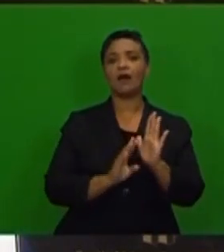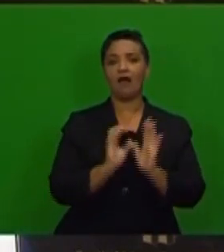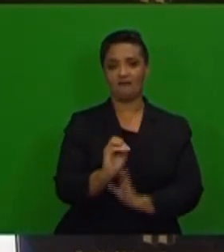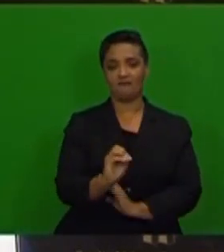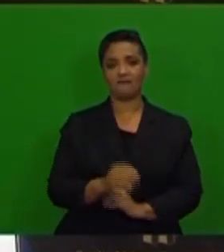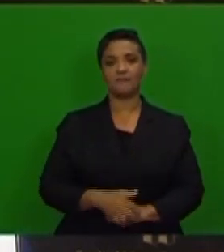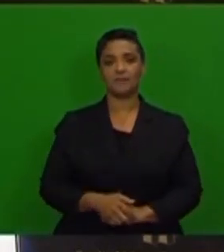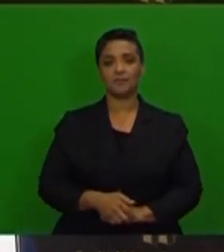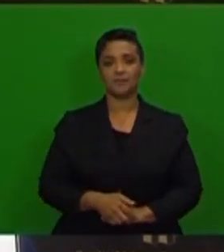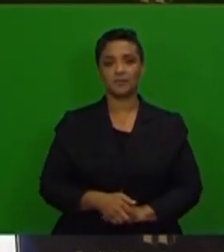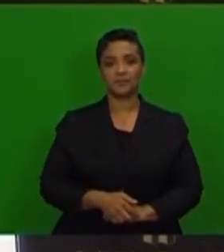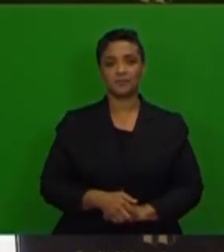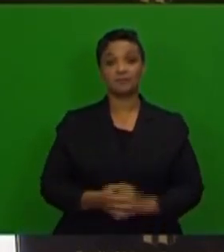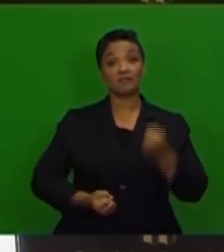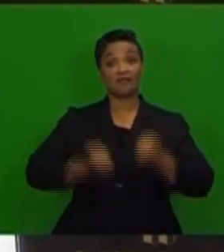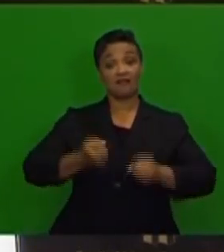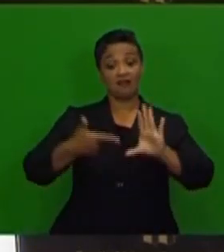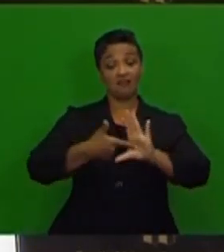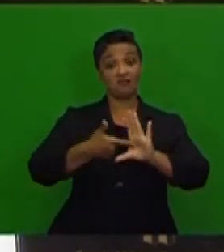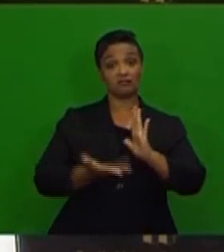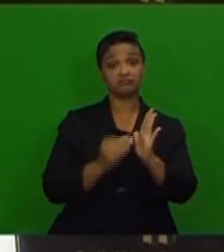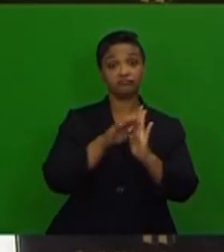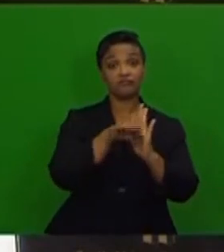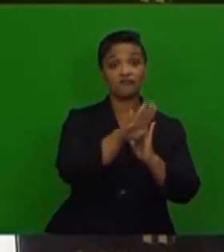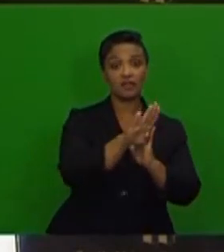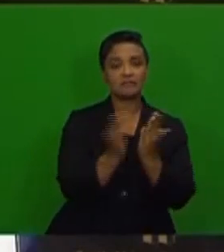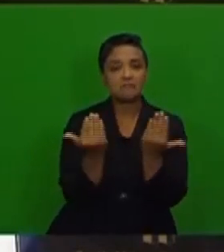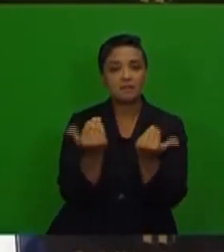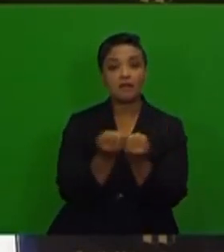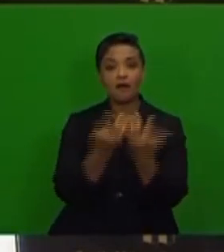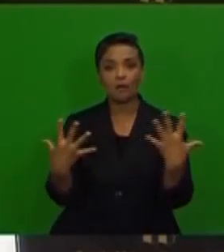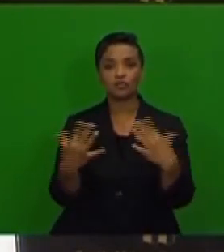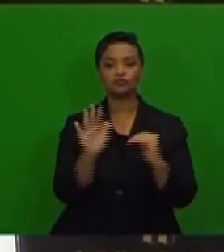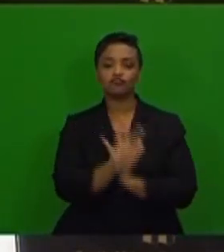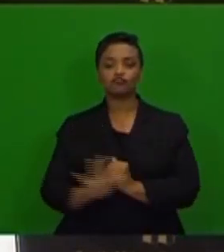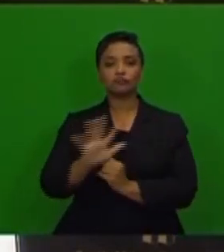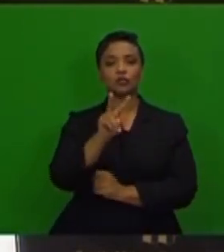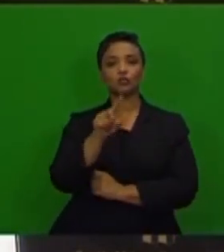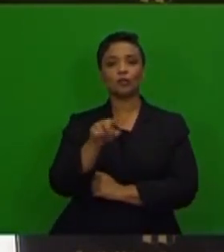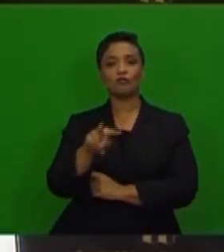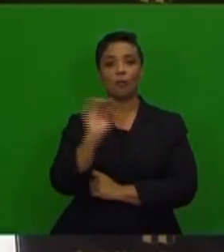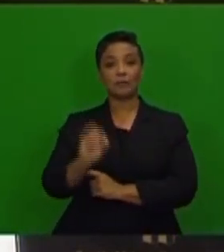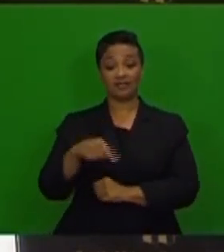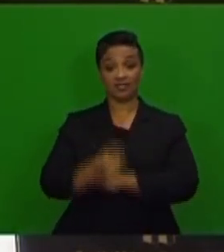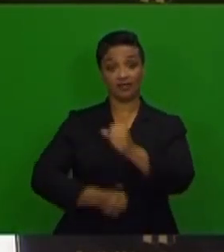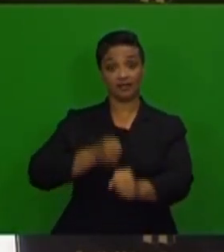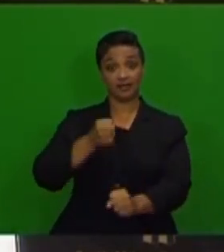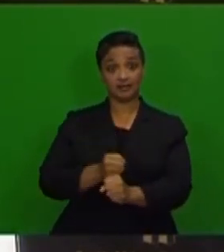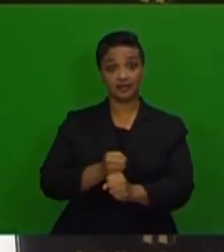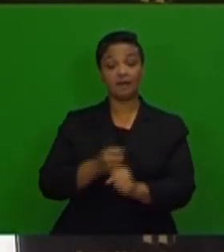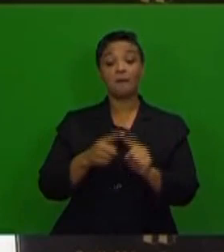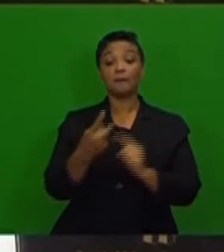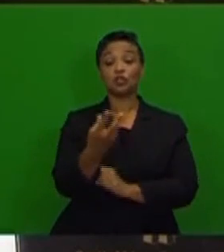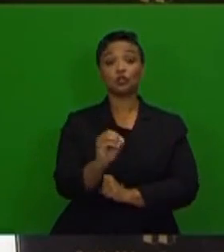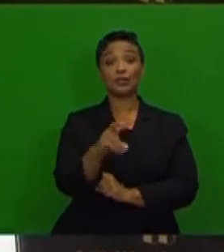inflation. Fuel price inflation is expected to average 2.4% in 2019 and to peak at